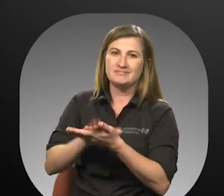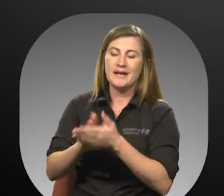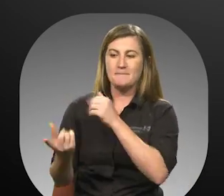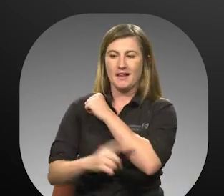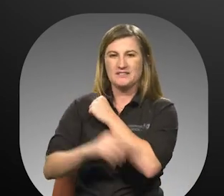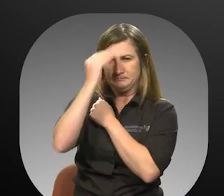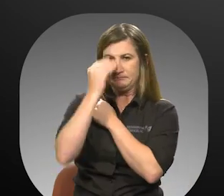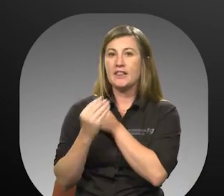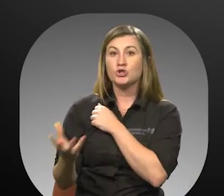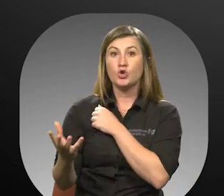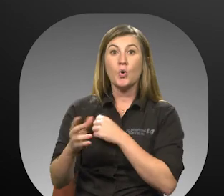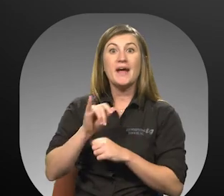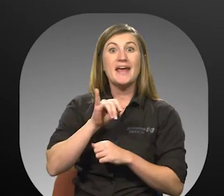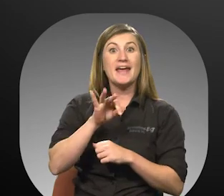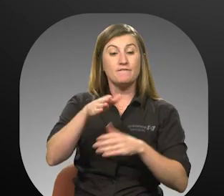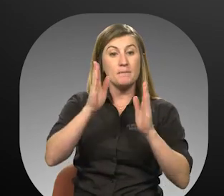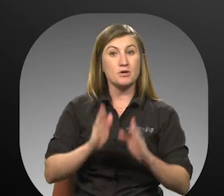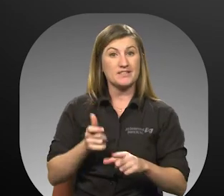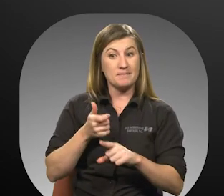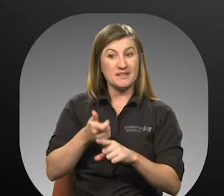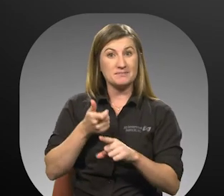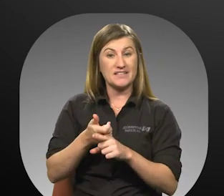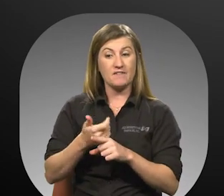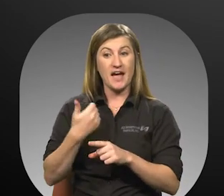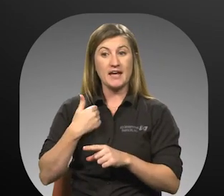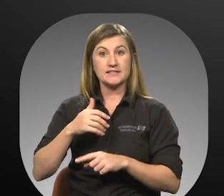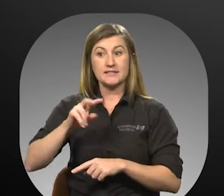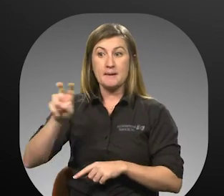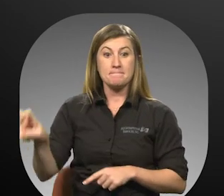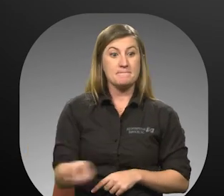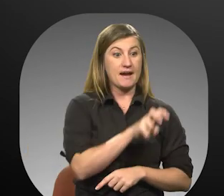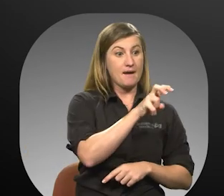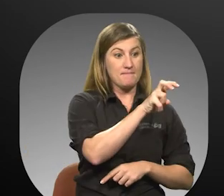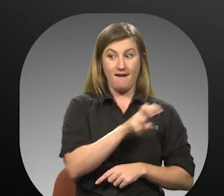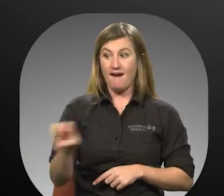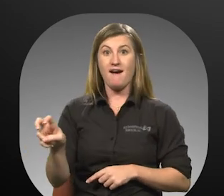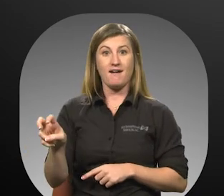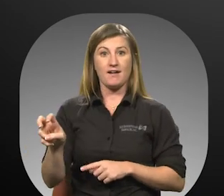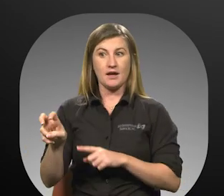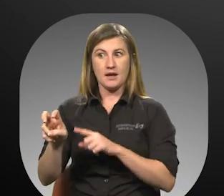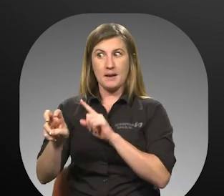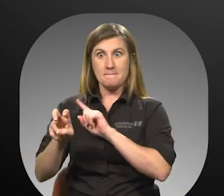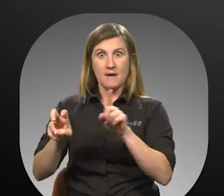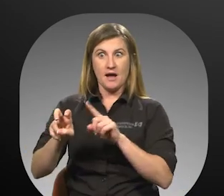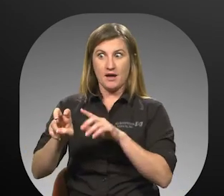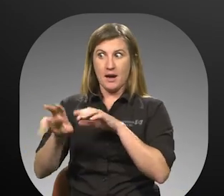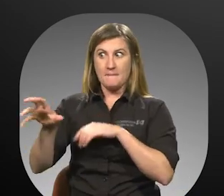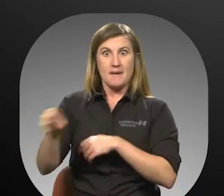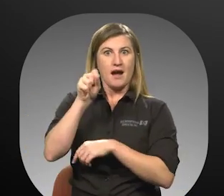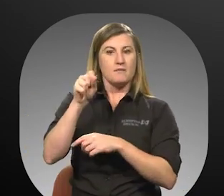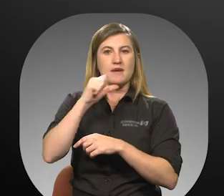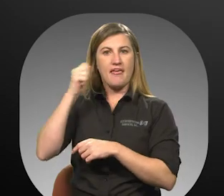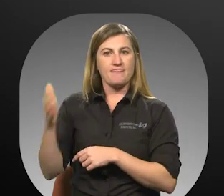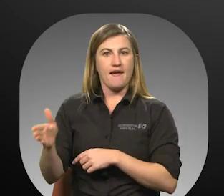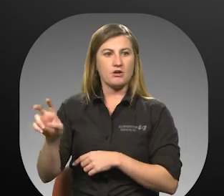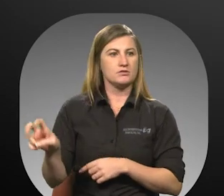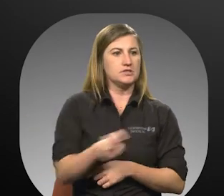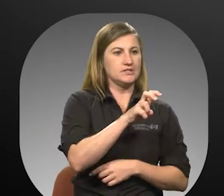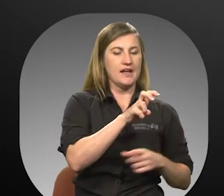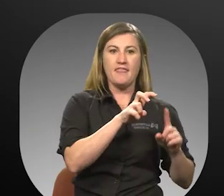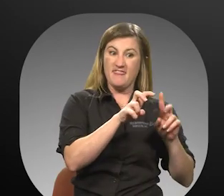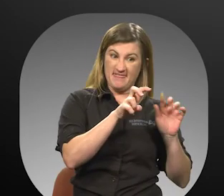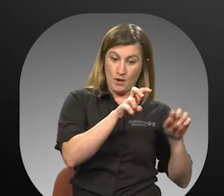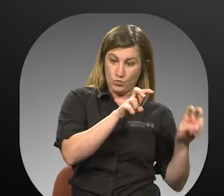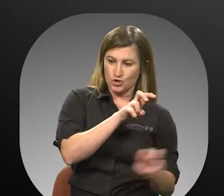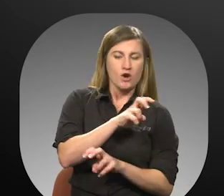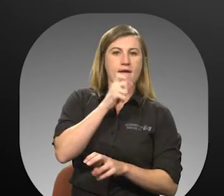the penalty. If an individual has a pickup-slash-return trip scheduled and is a no-show on the first trip, the return trip will not